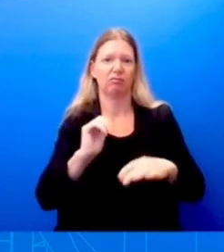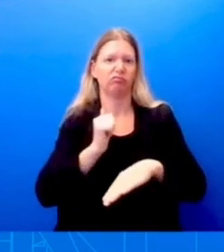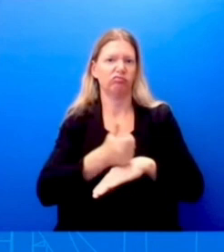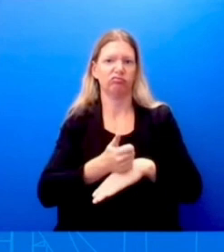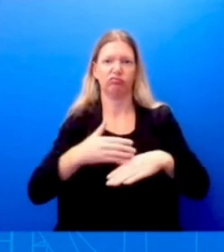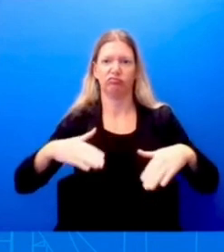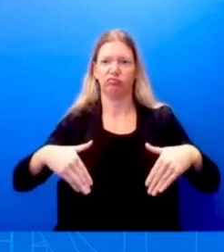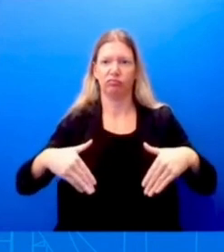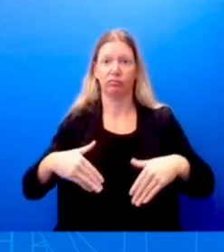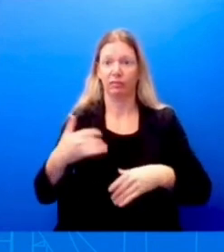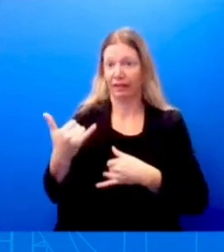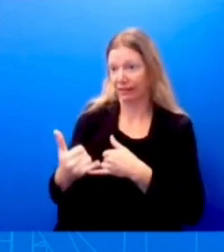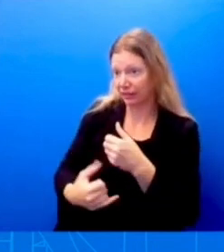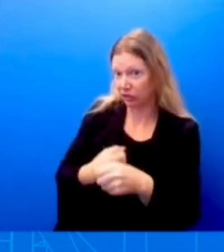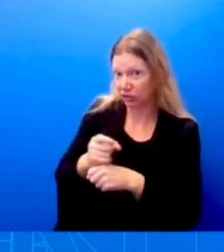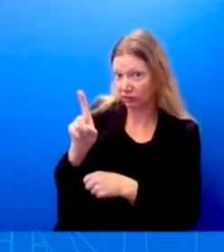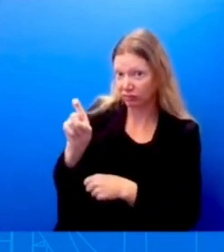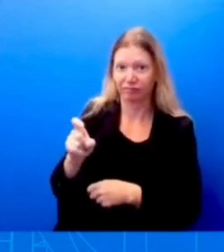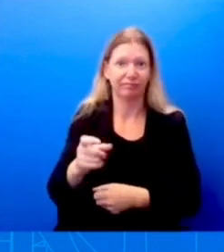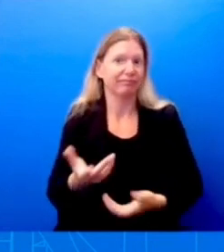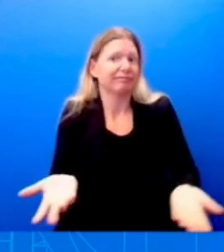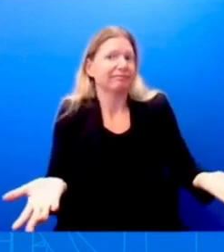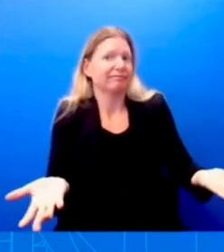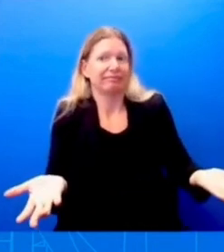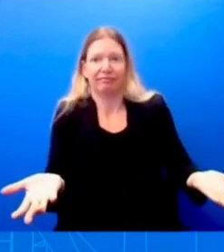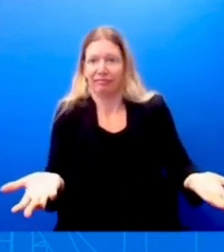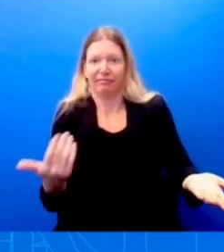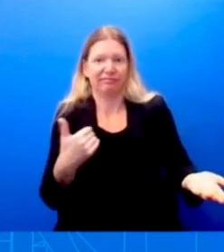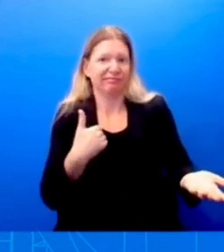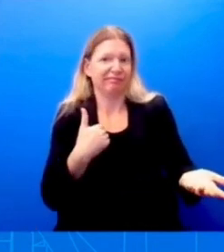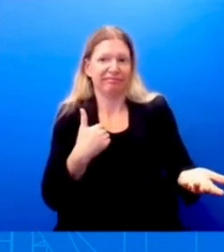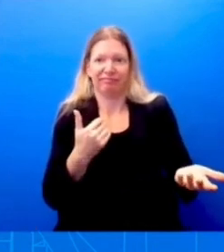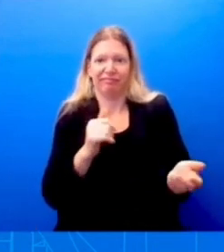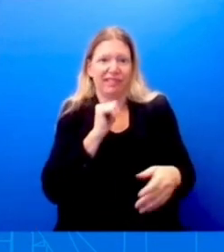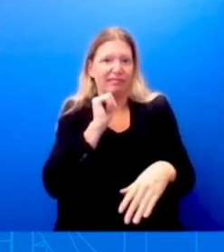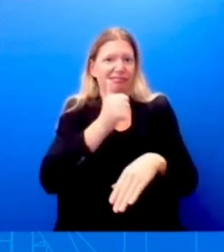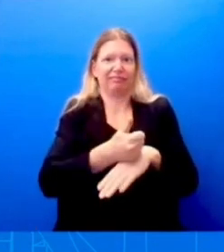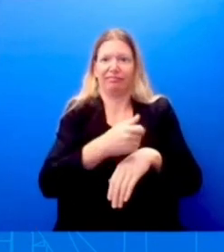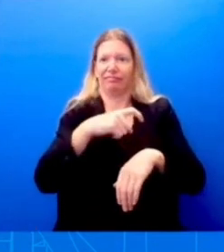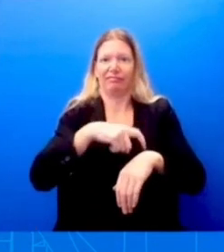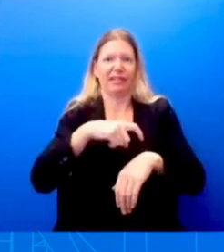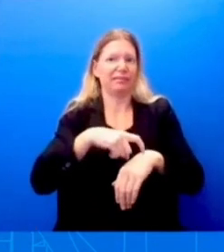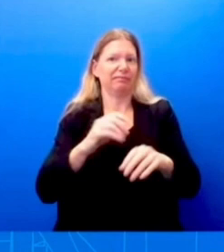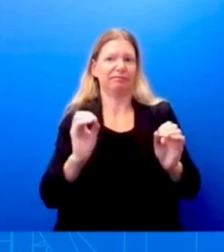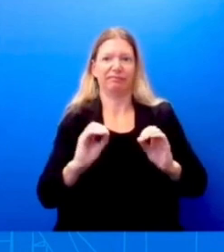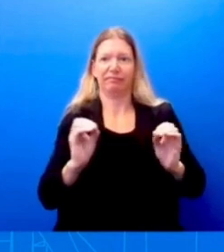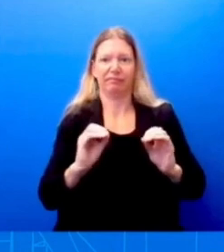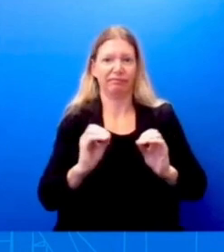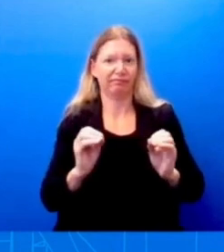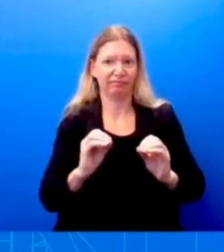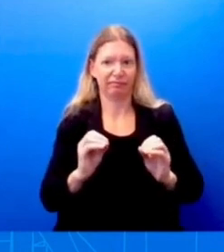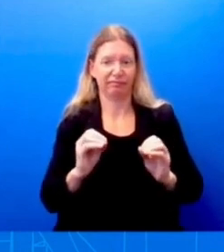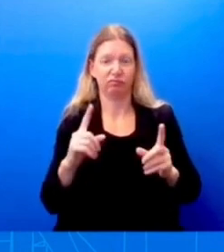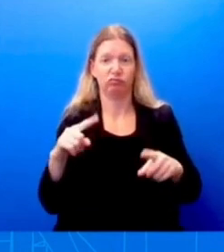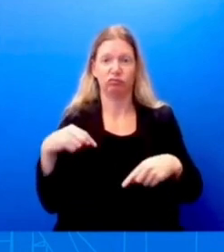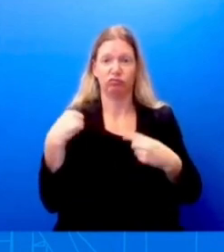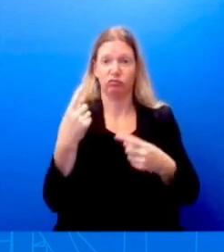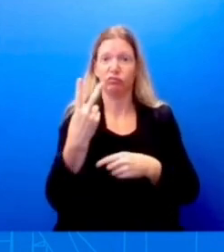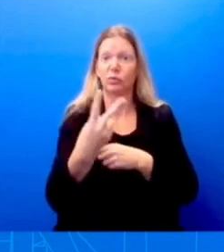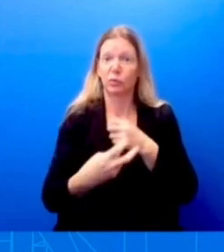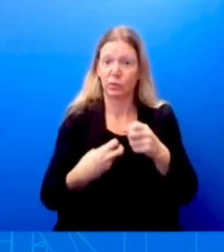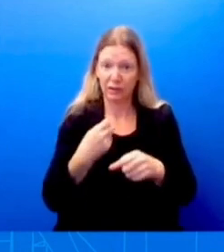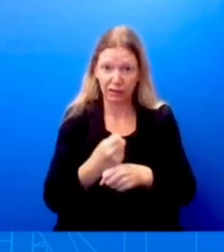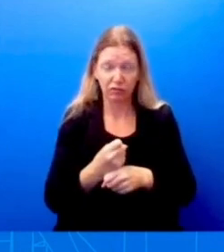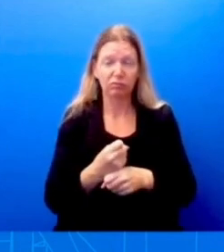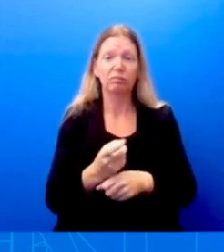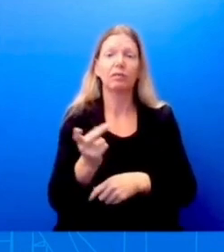just don't, I'm not going to put a timeline on it. Uh, but you know, they've spoken multiple times in the past two years or more than two years of this President's tenure. I